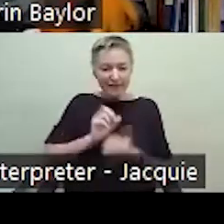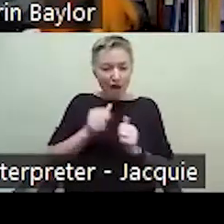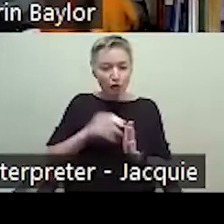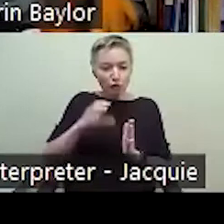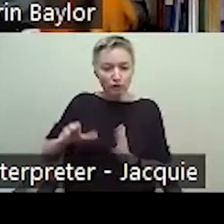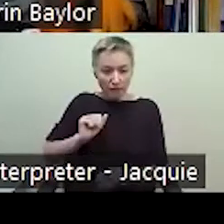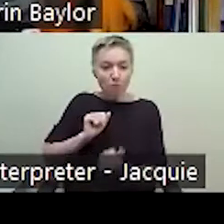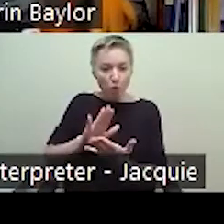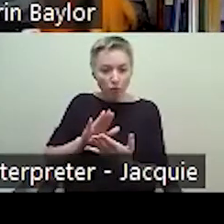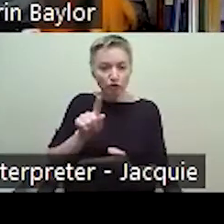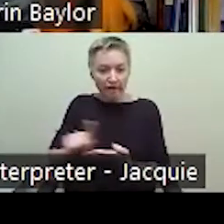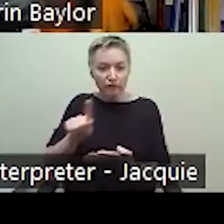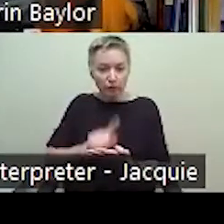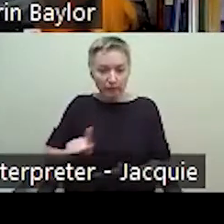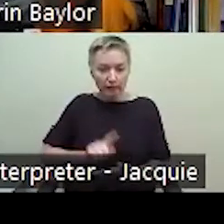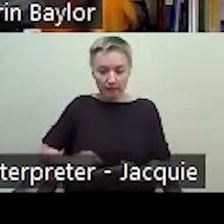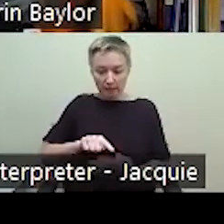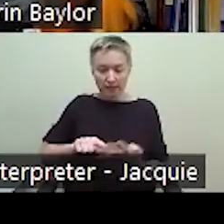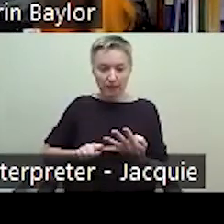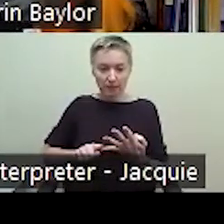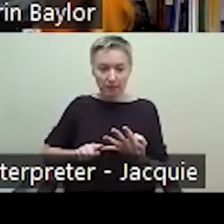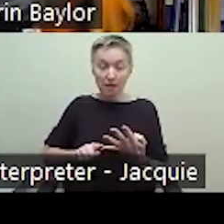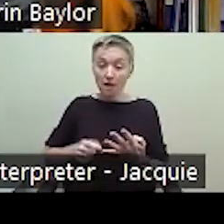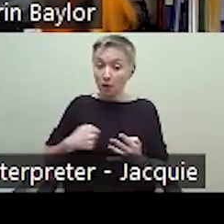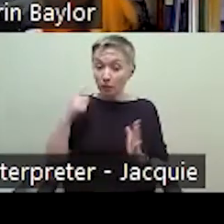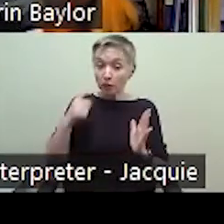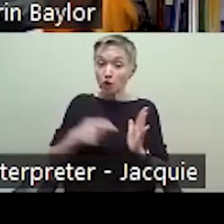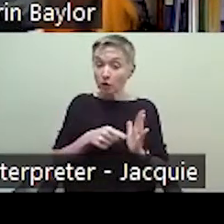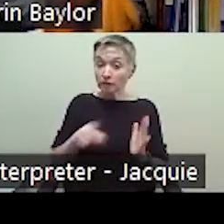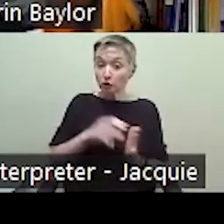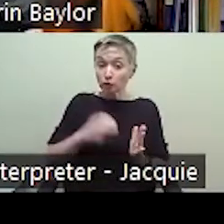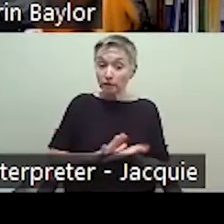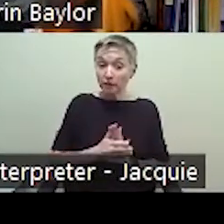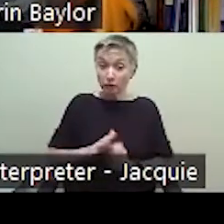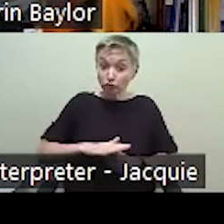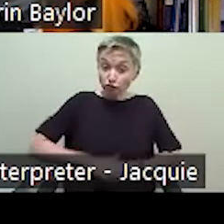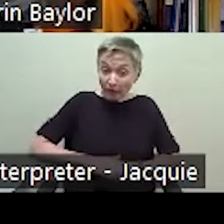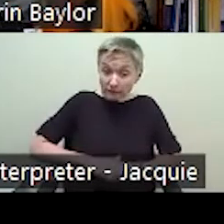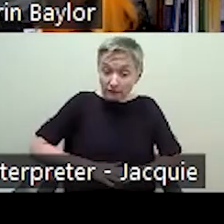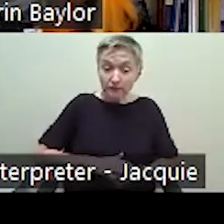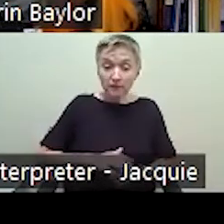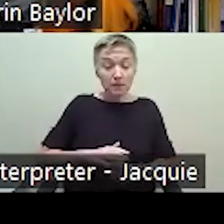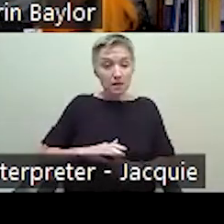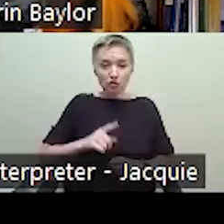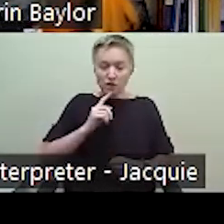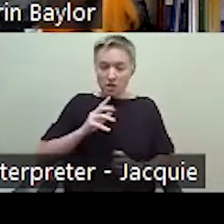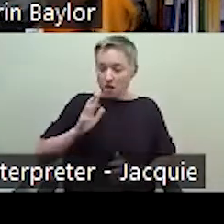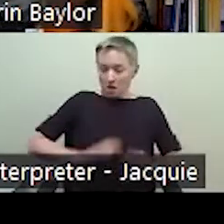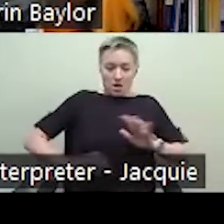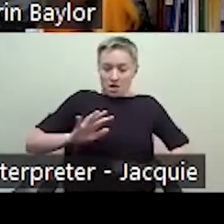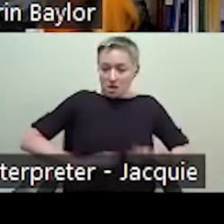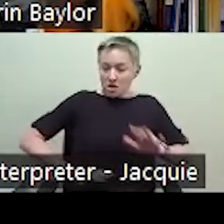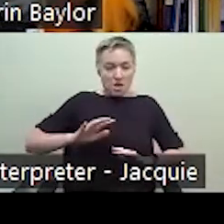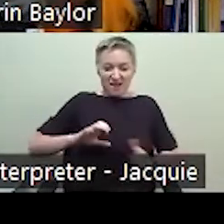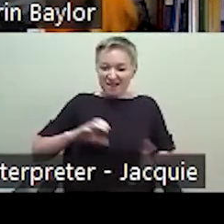changes. They become very stressed. Things become quite chaotic. We find that not just